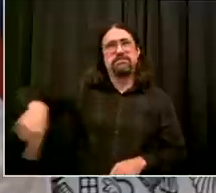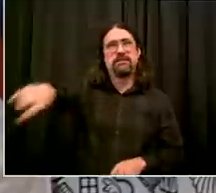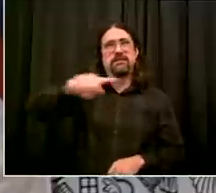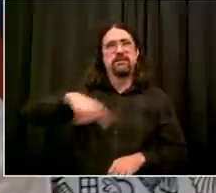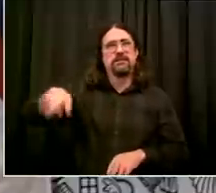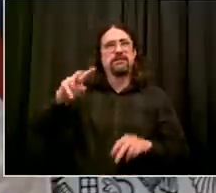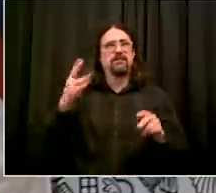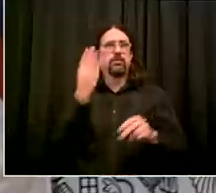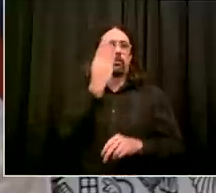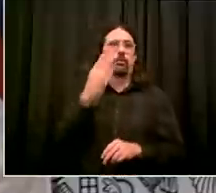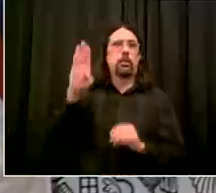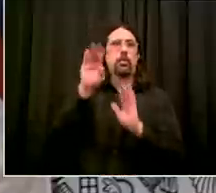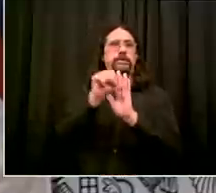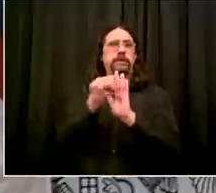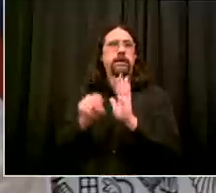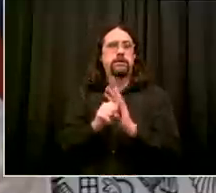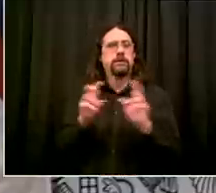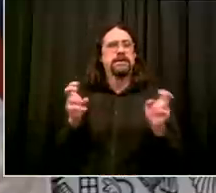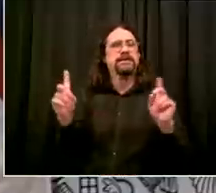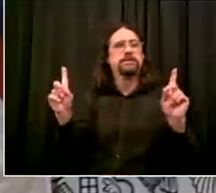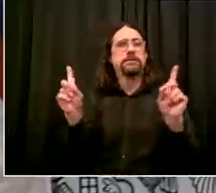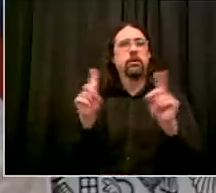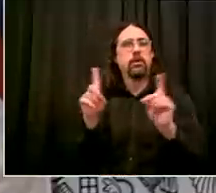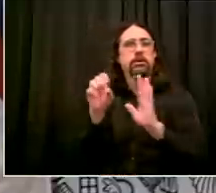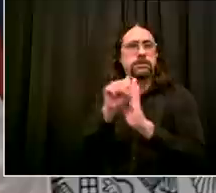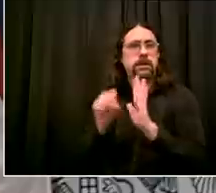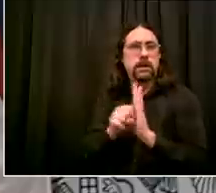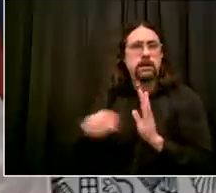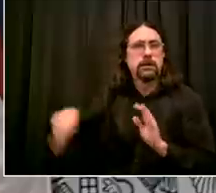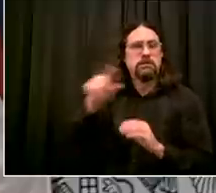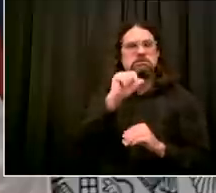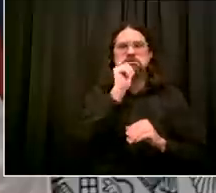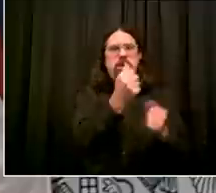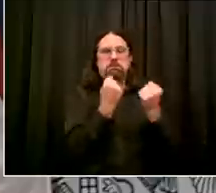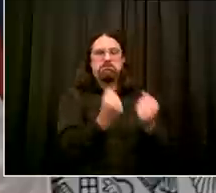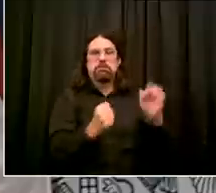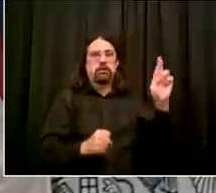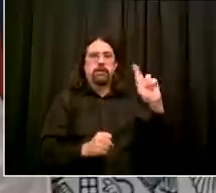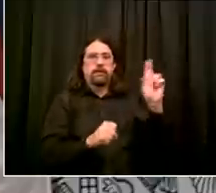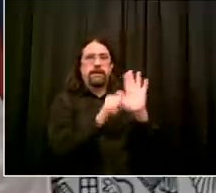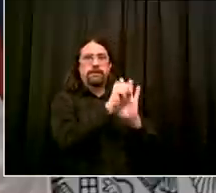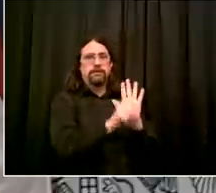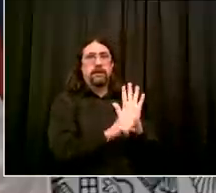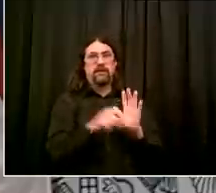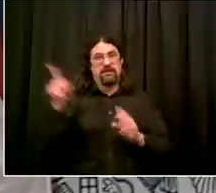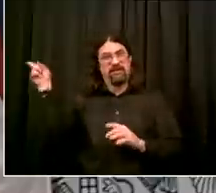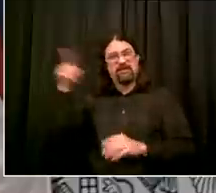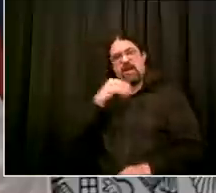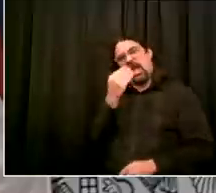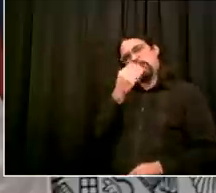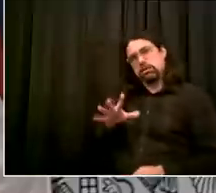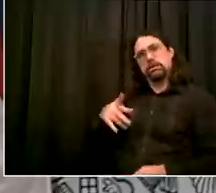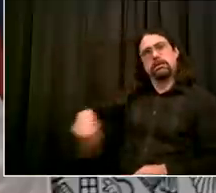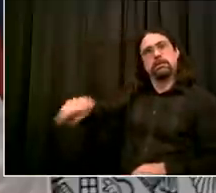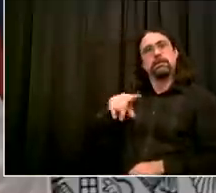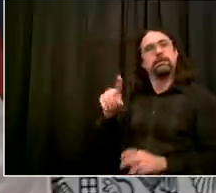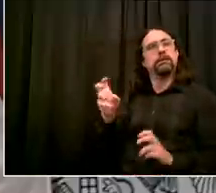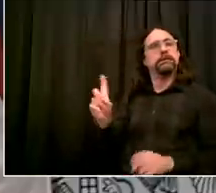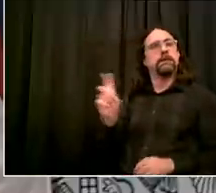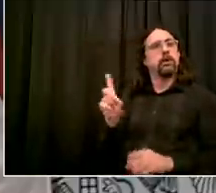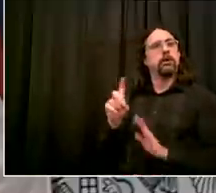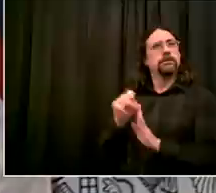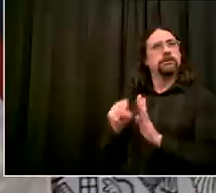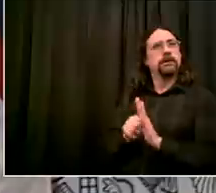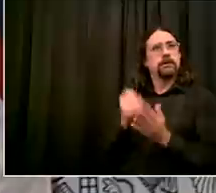them each and every time i think the answer is always to fight back and i do want to turn to our corporation council jim johnson because i know he's been thinking about the very